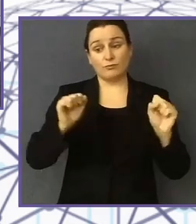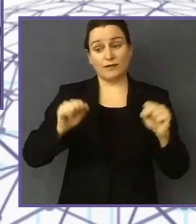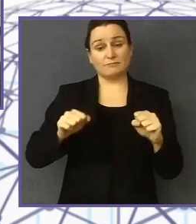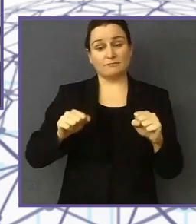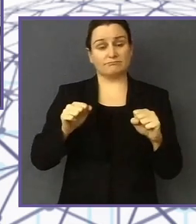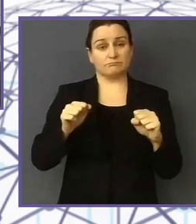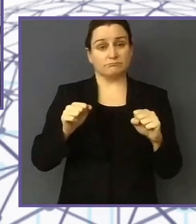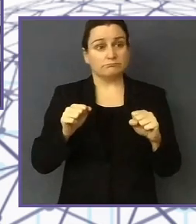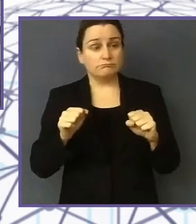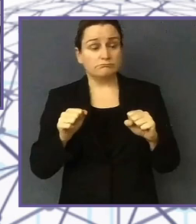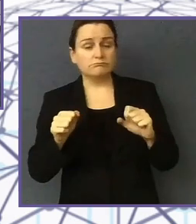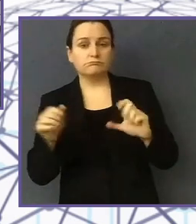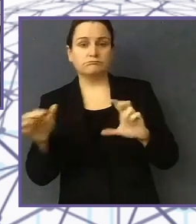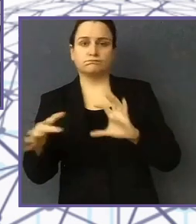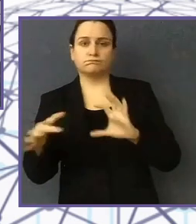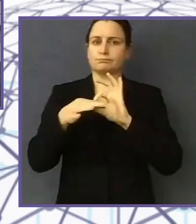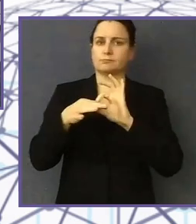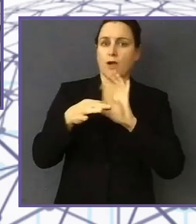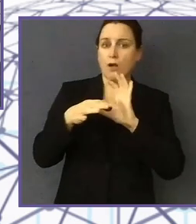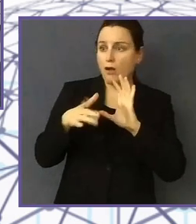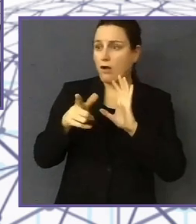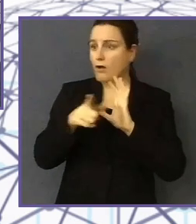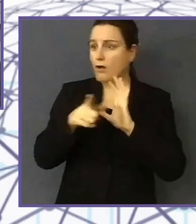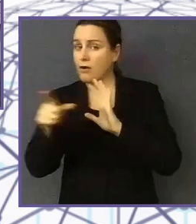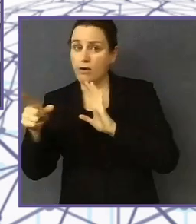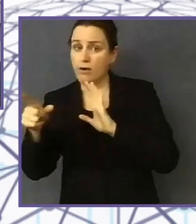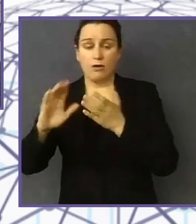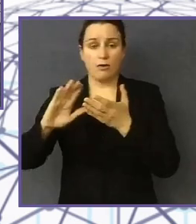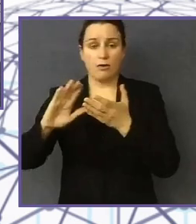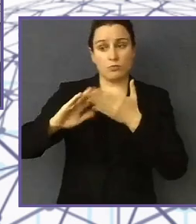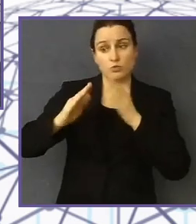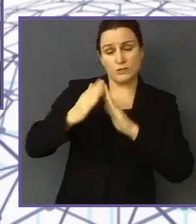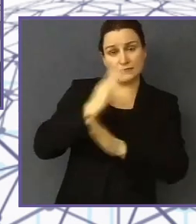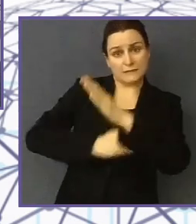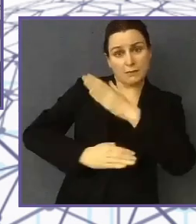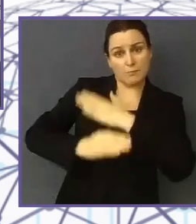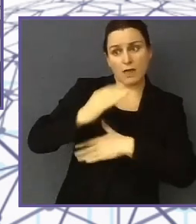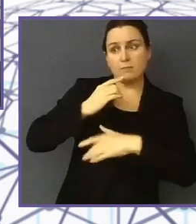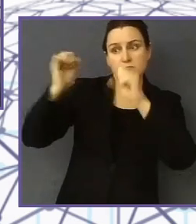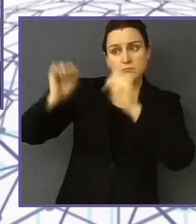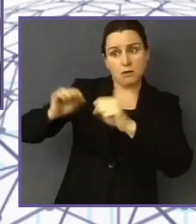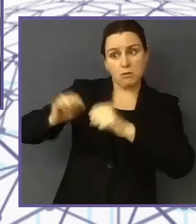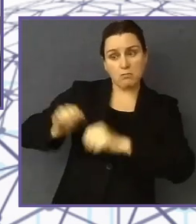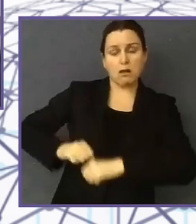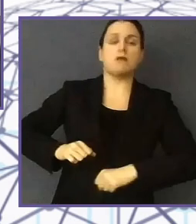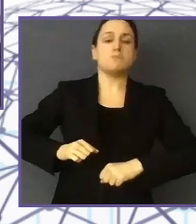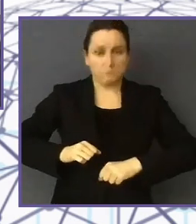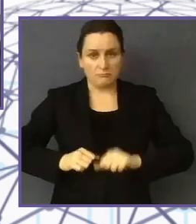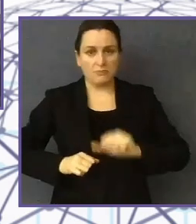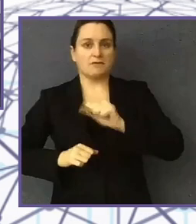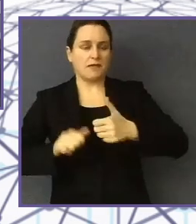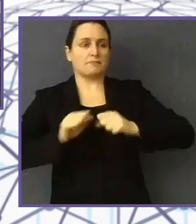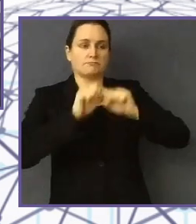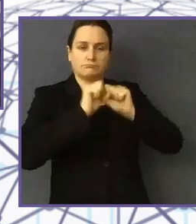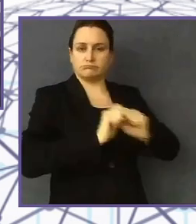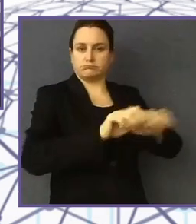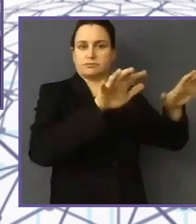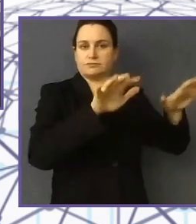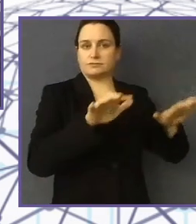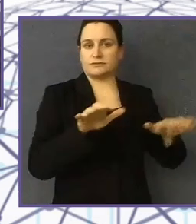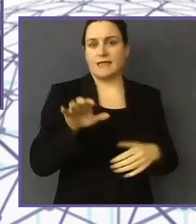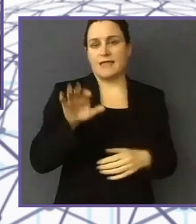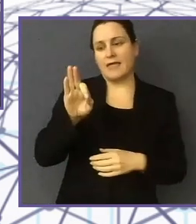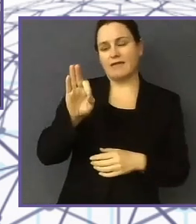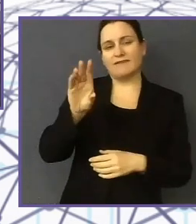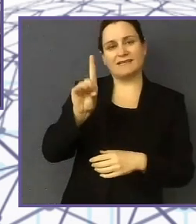validate, basically, and get the various validations where it would be able to go to market successfully and be successfully FDA approved, C marked,